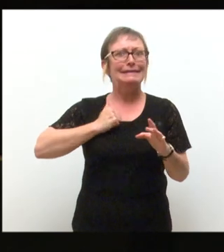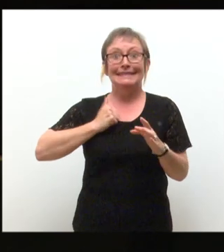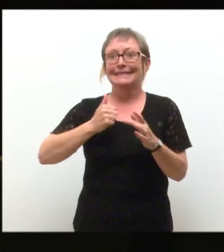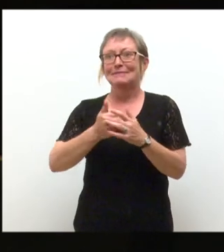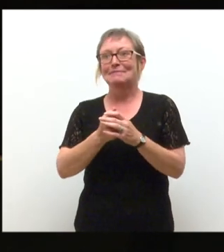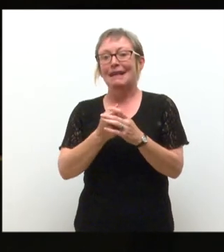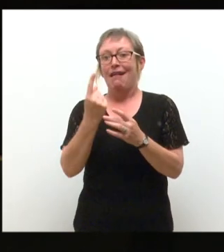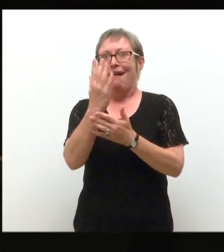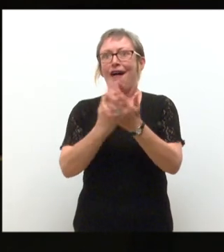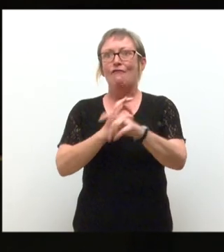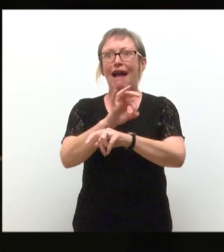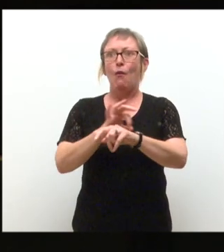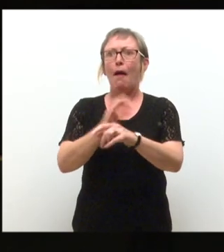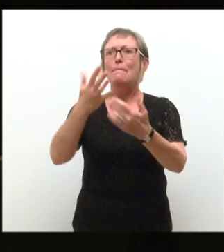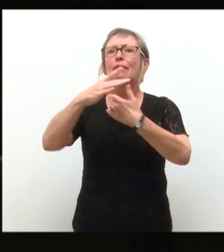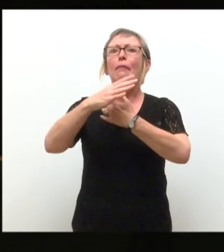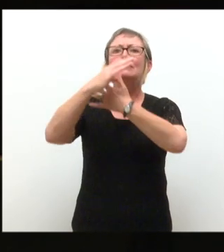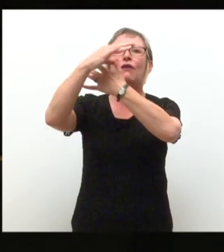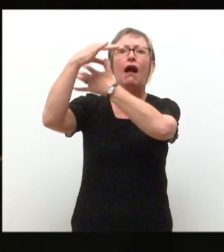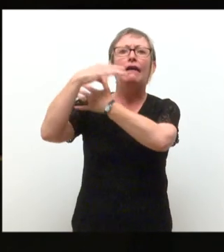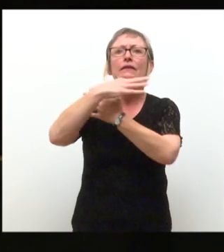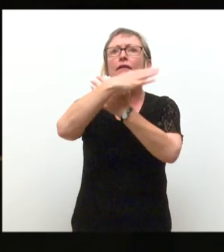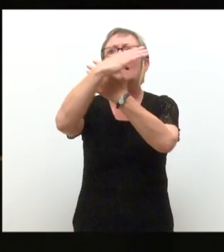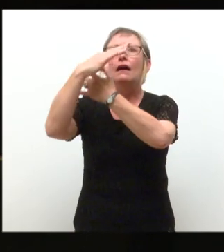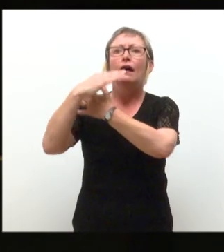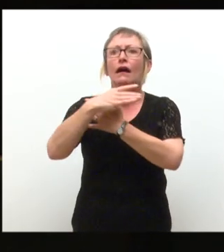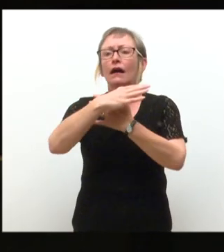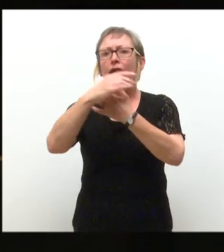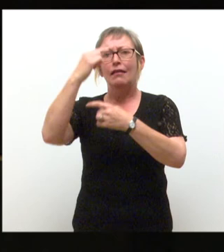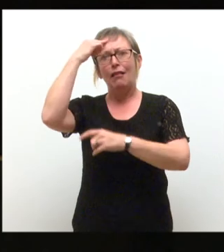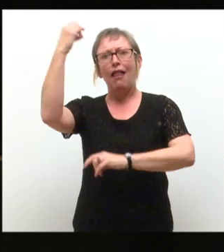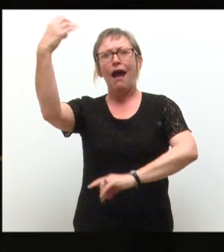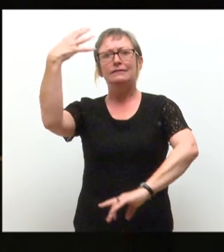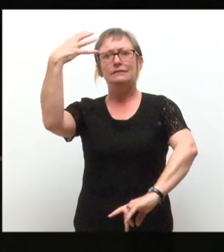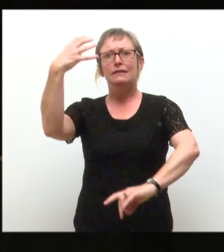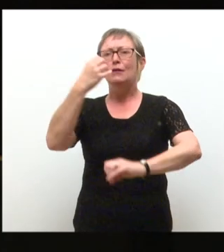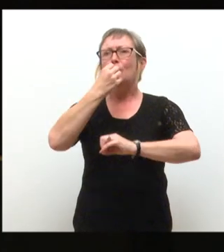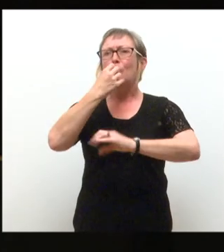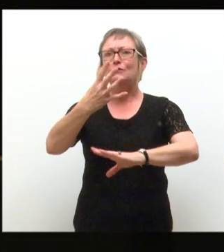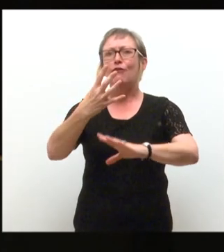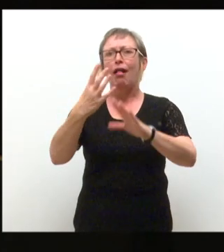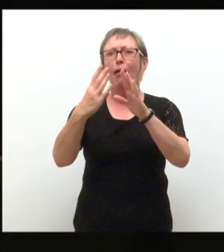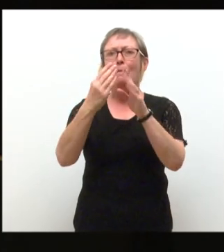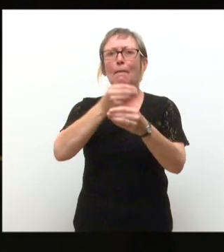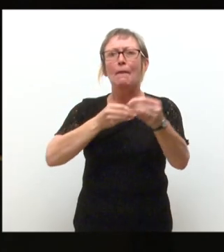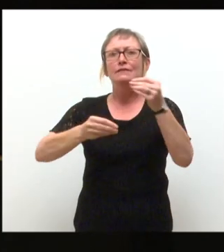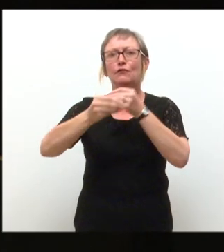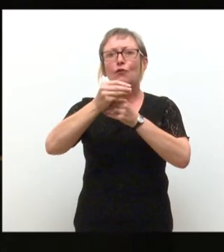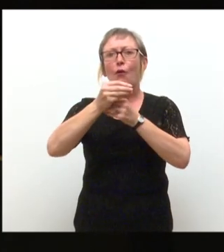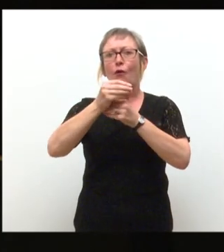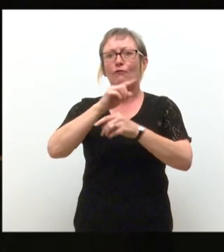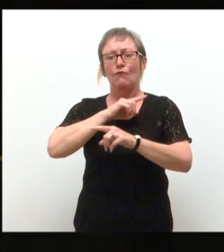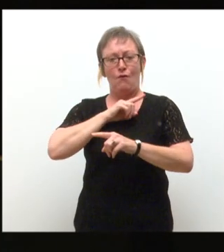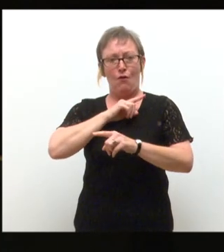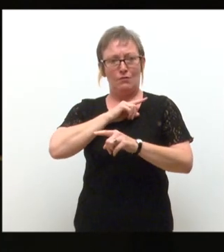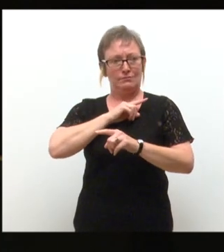In the bright lights we've had a butterfly. And I was thinking that what a wonderful metaphor and sort of physical representation for